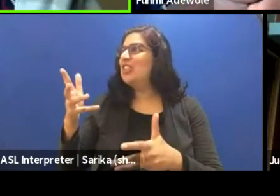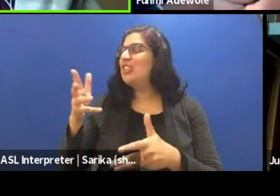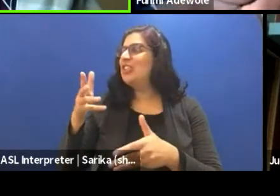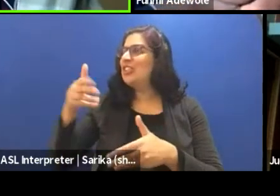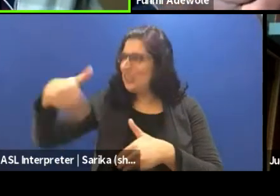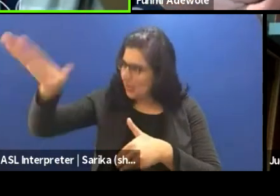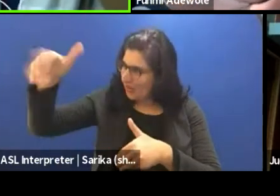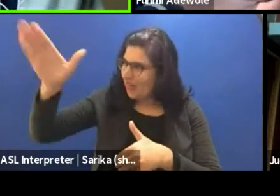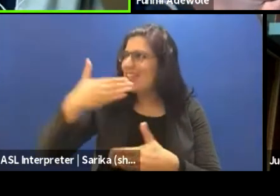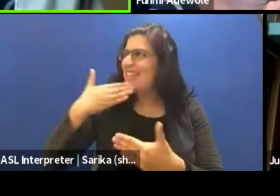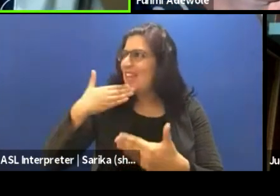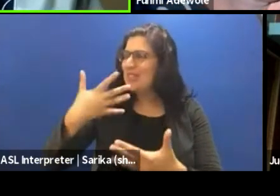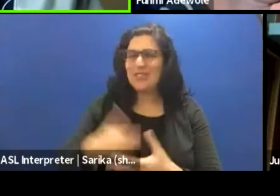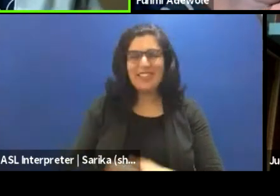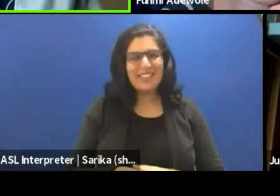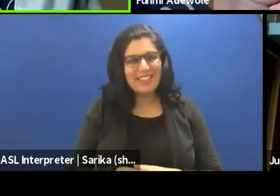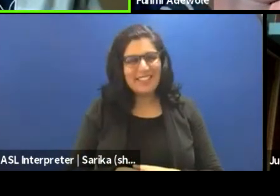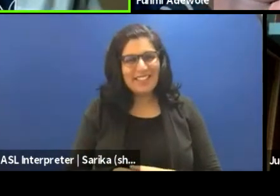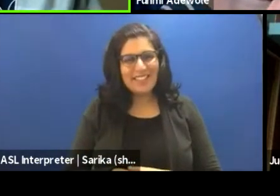You may go.